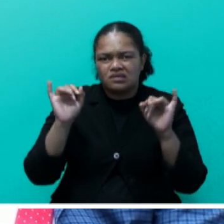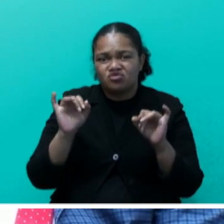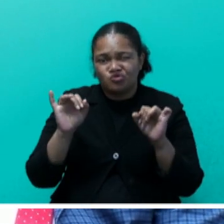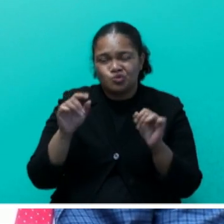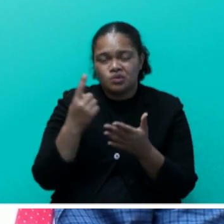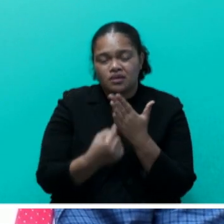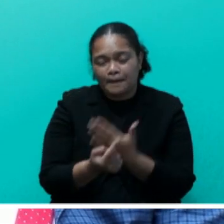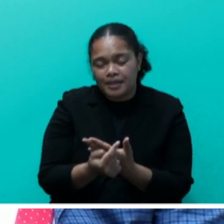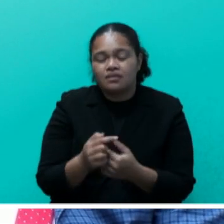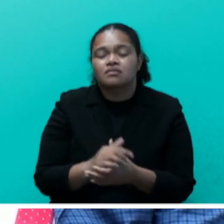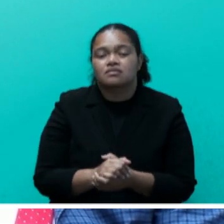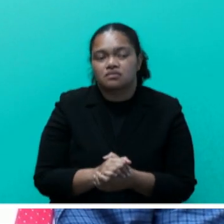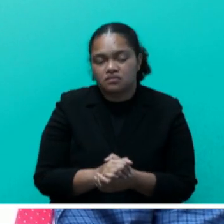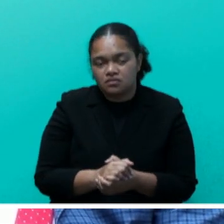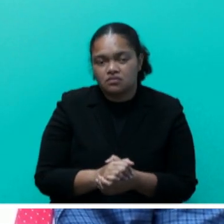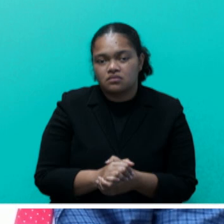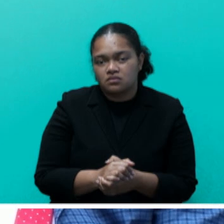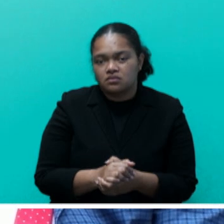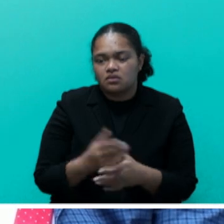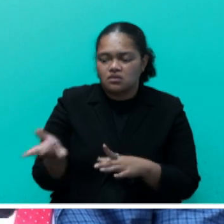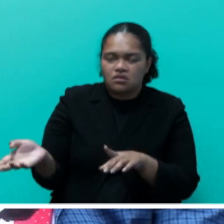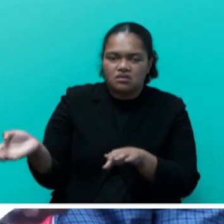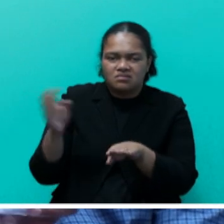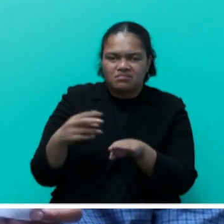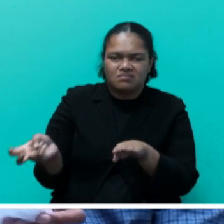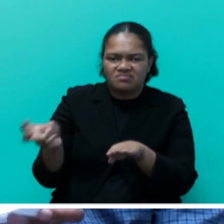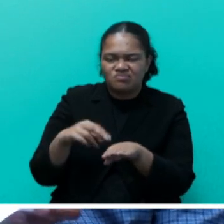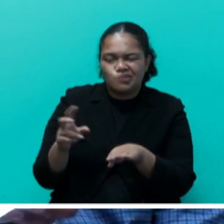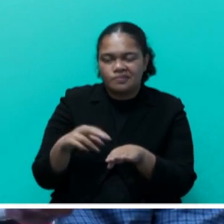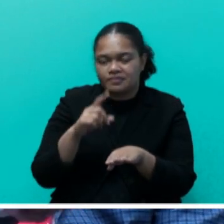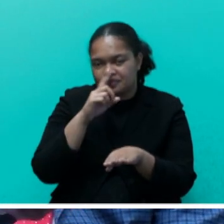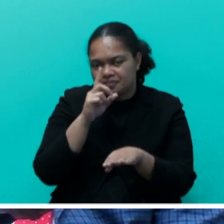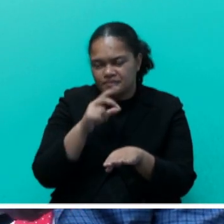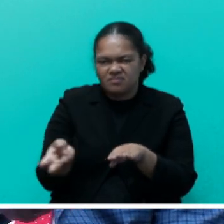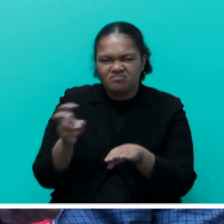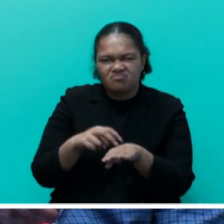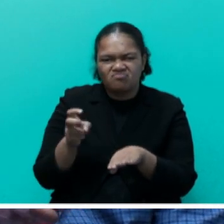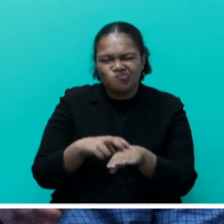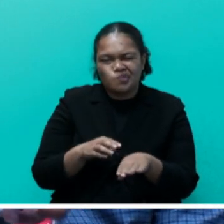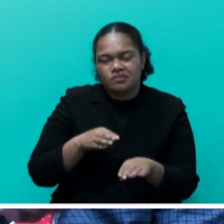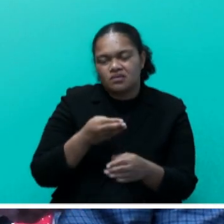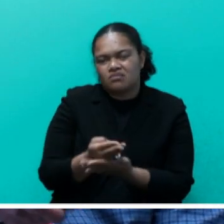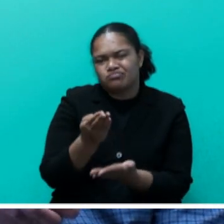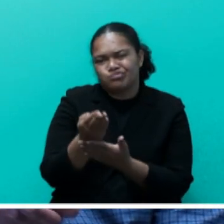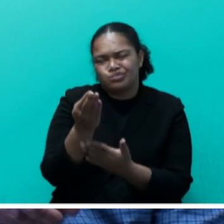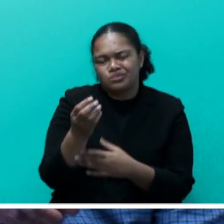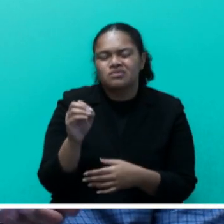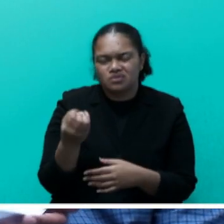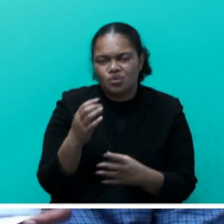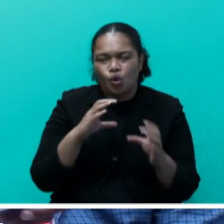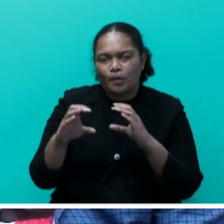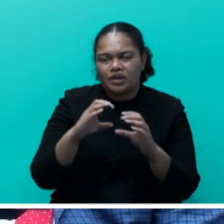write advice on the passengers' loading capacity, and also in terms of communication channels available,